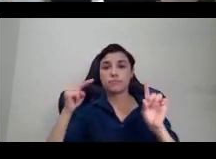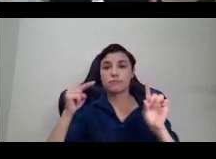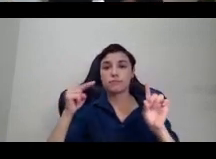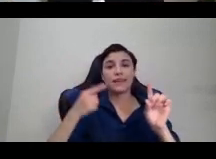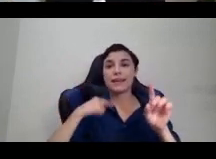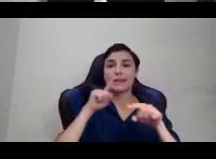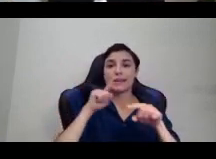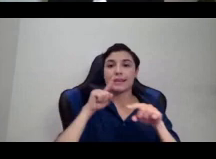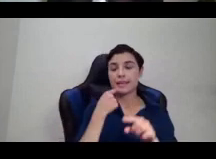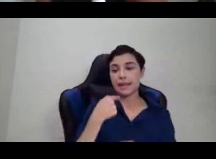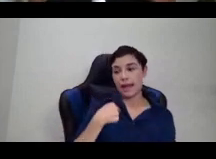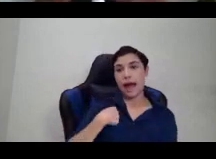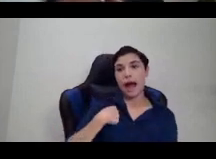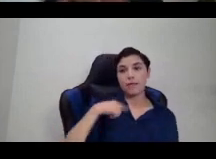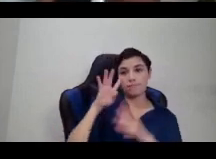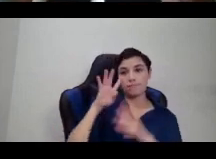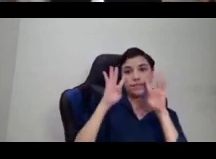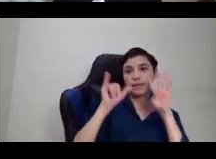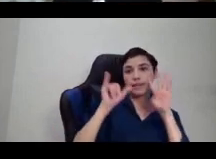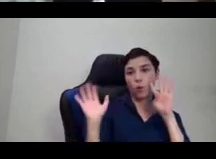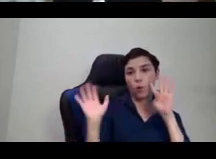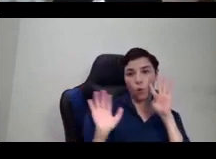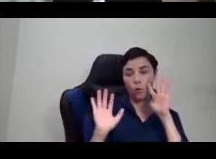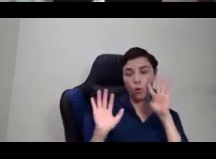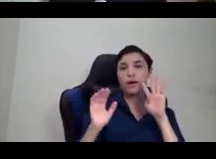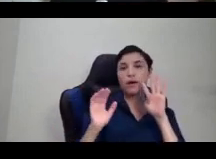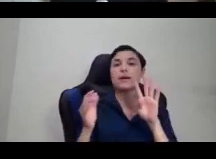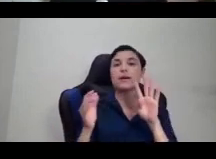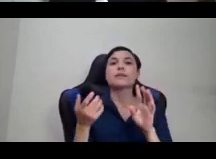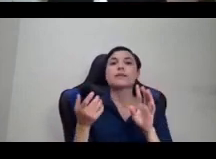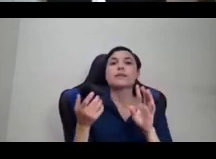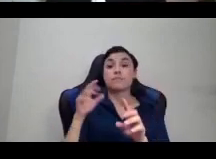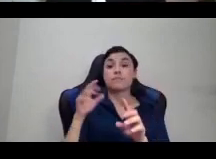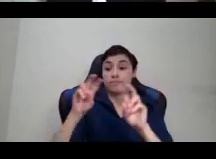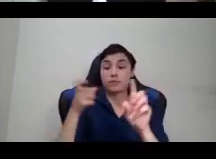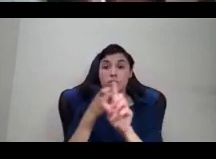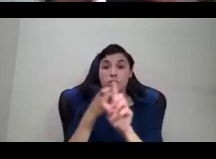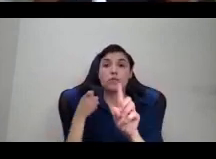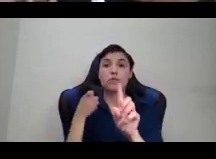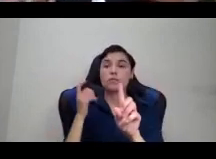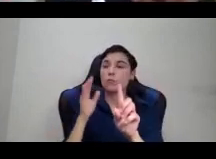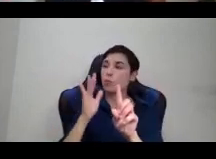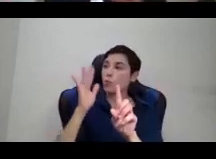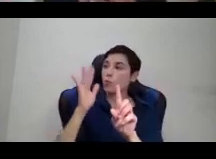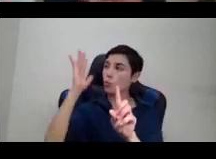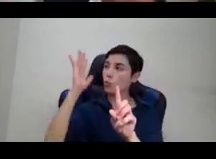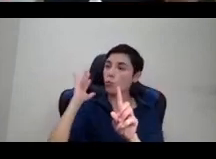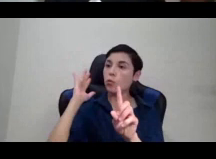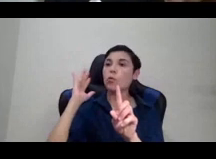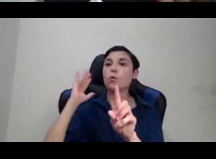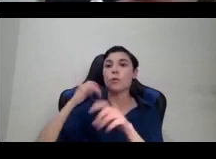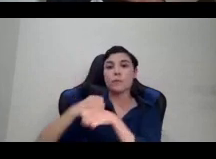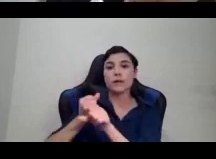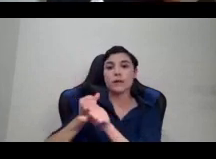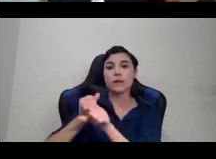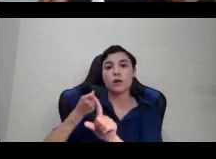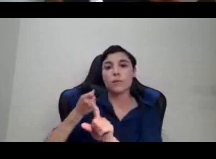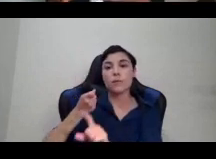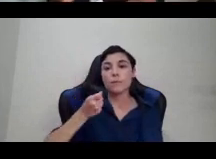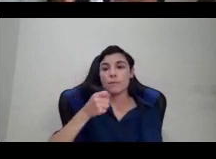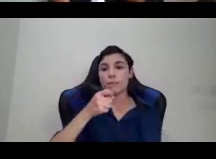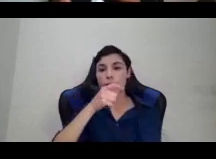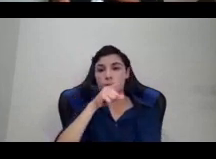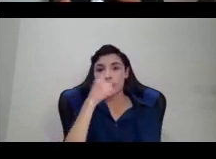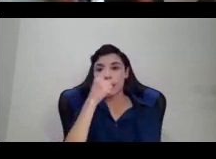line of thinking and activism by black women. What I love about this frame, one of the things is that it